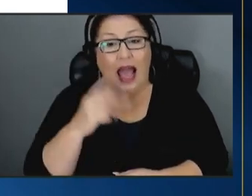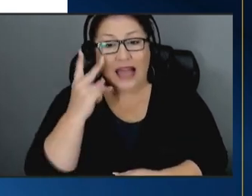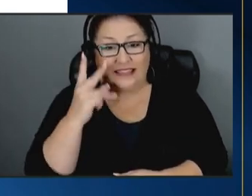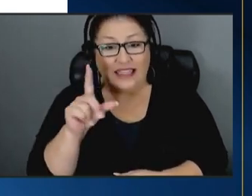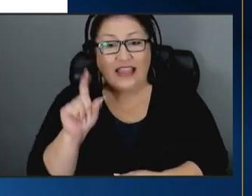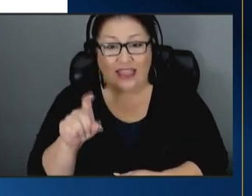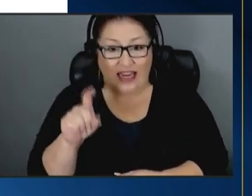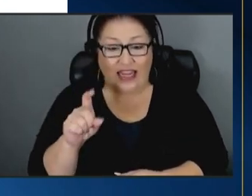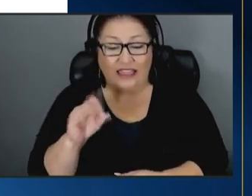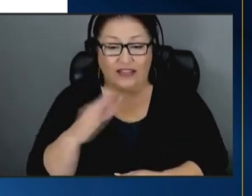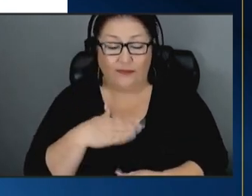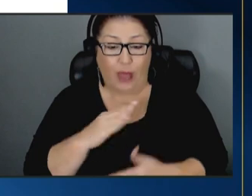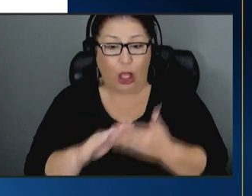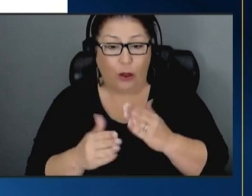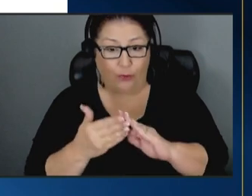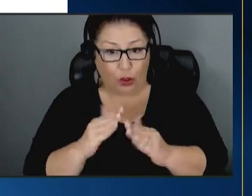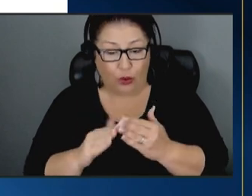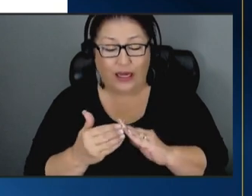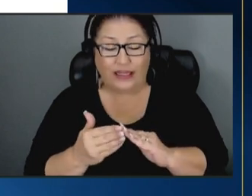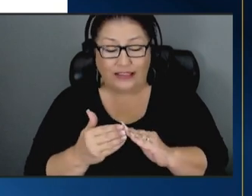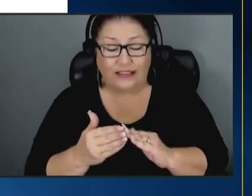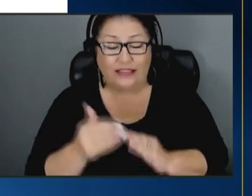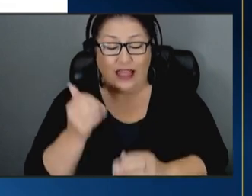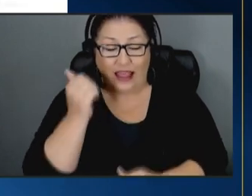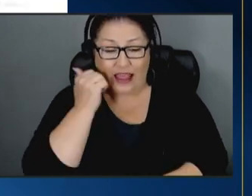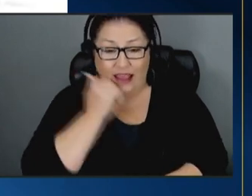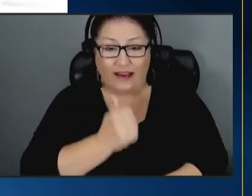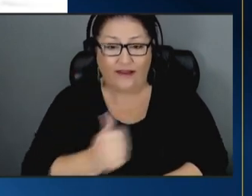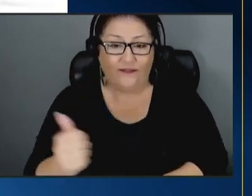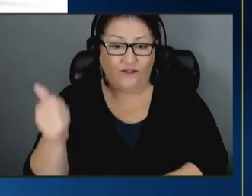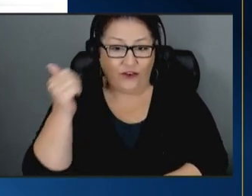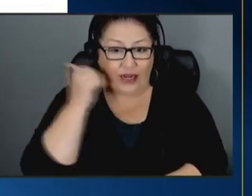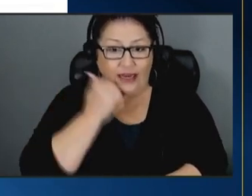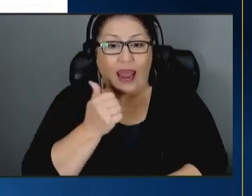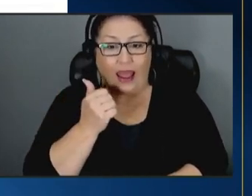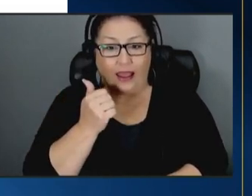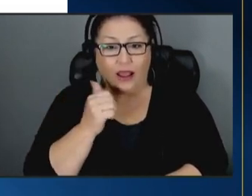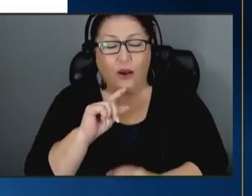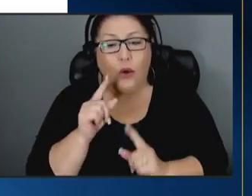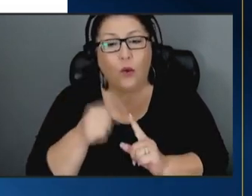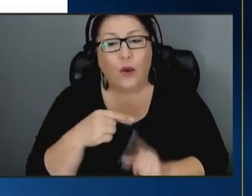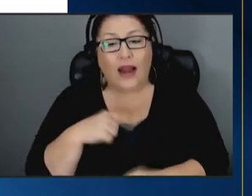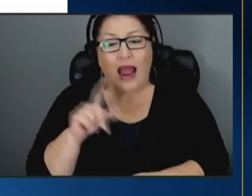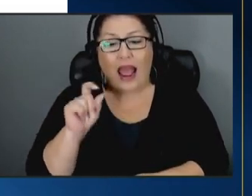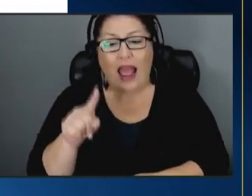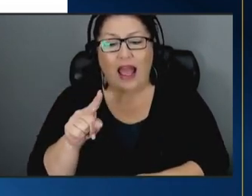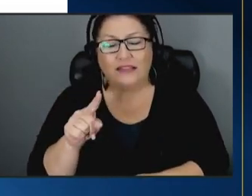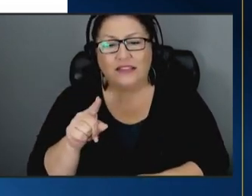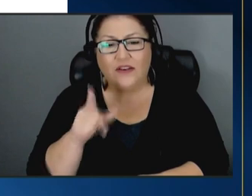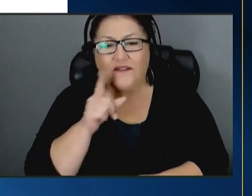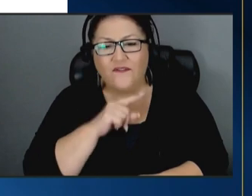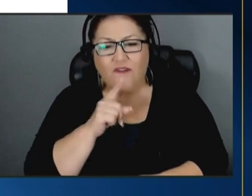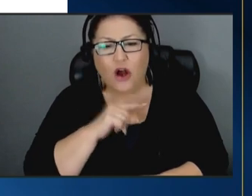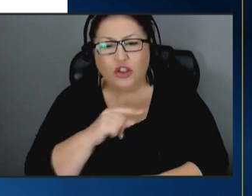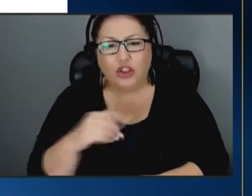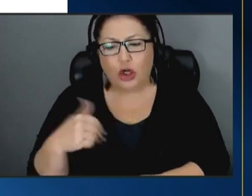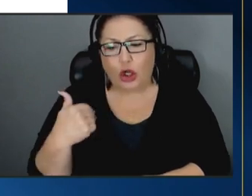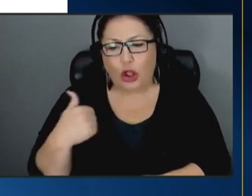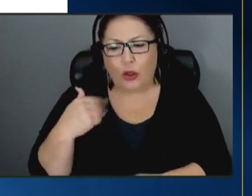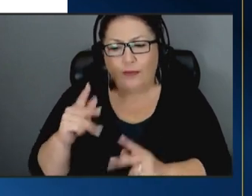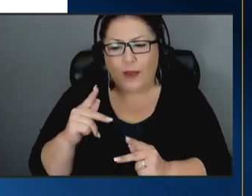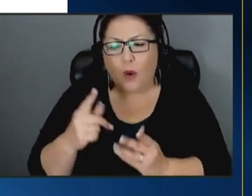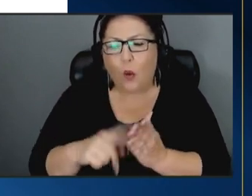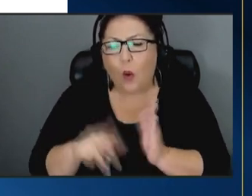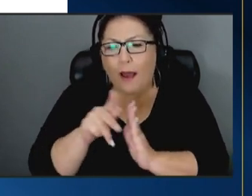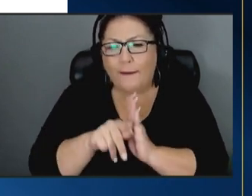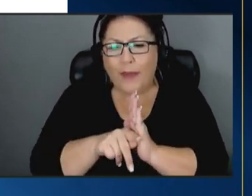my communities each and every day when i ask foster youth what policy makers can do